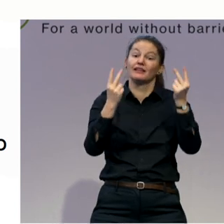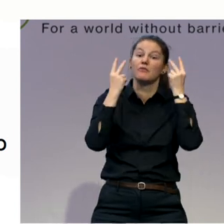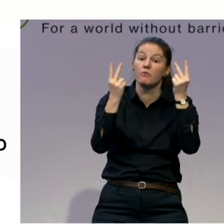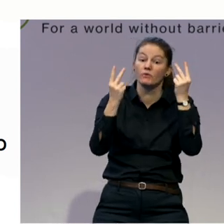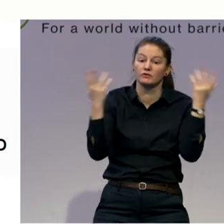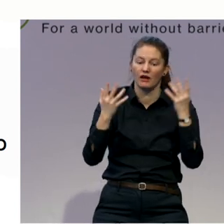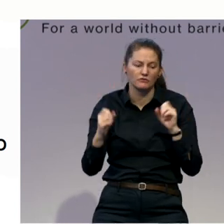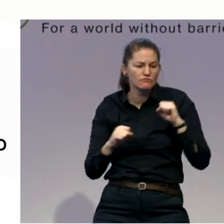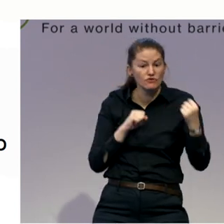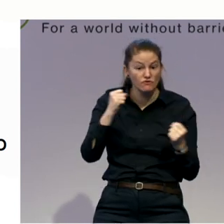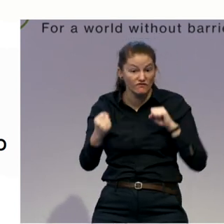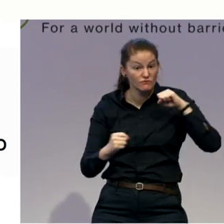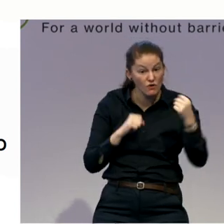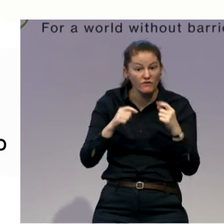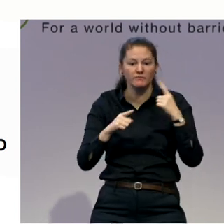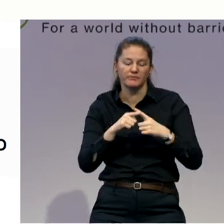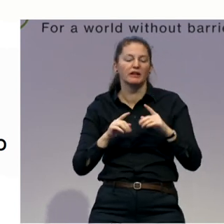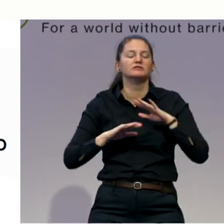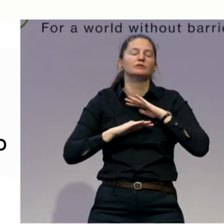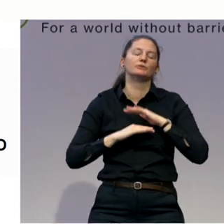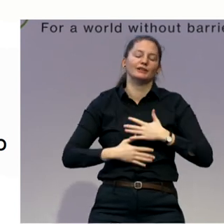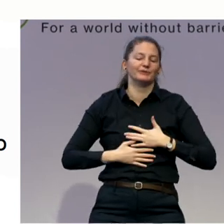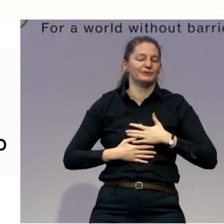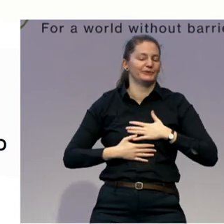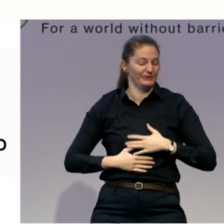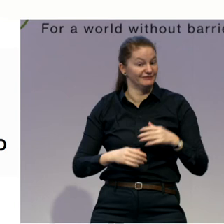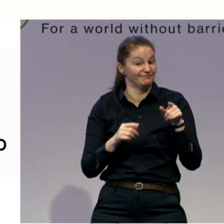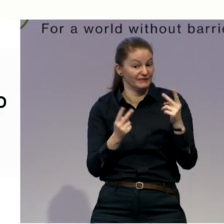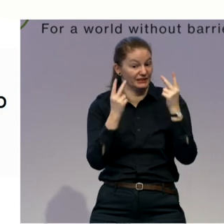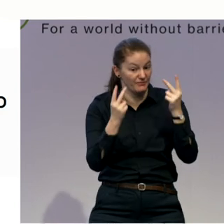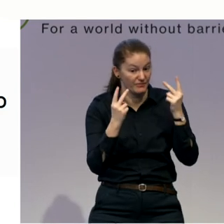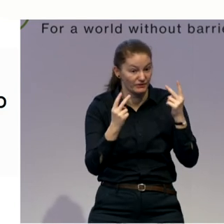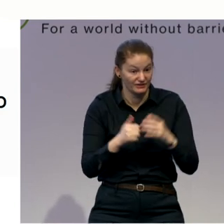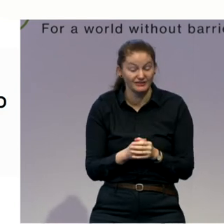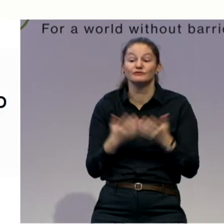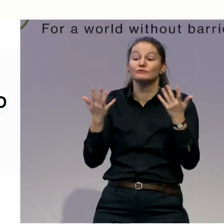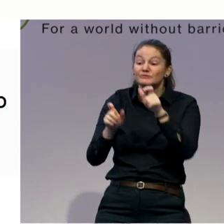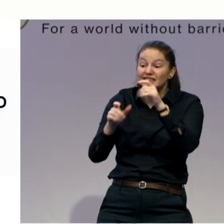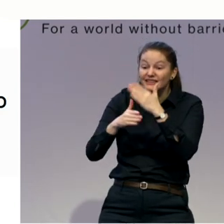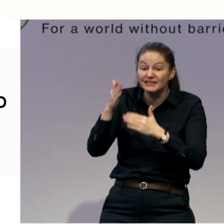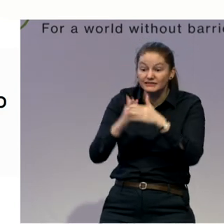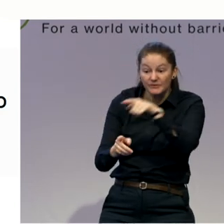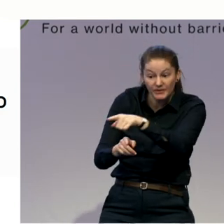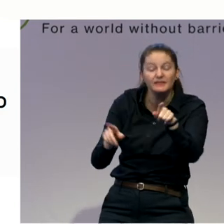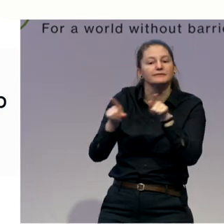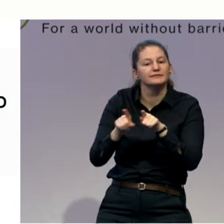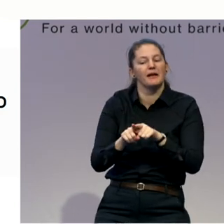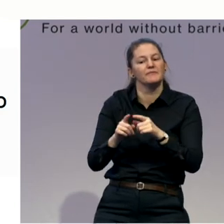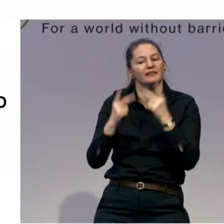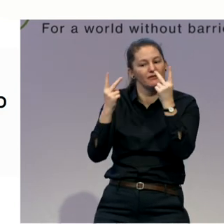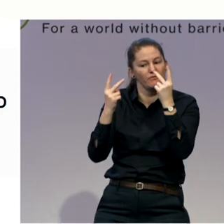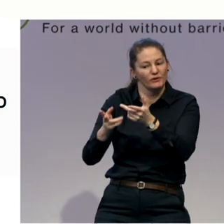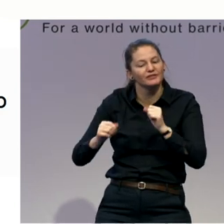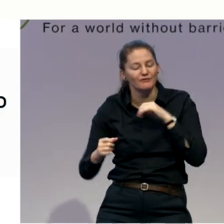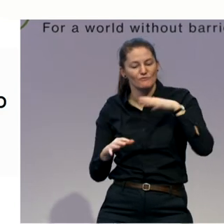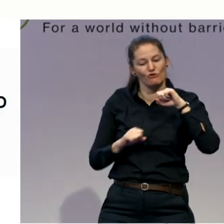is especially true for people with disabilities. One of the problem is a lack of accessible